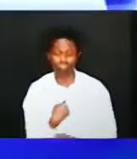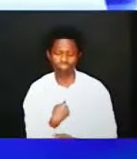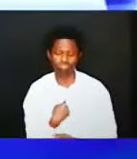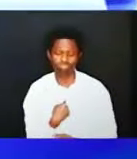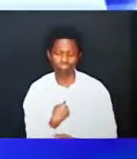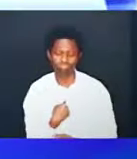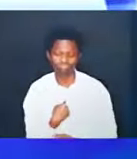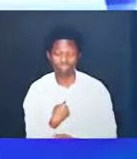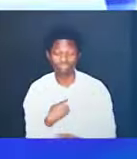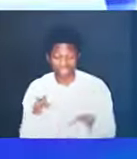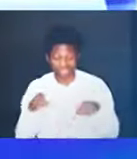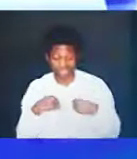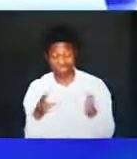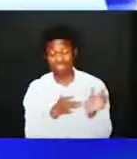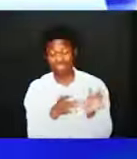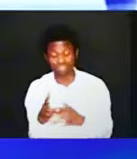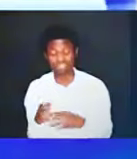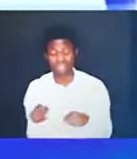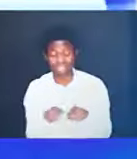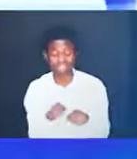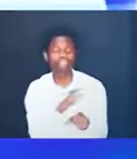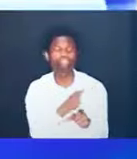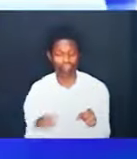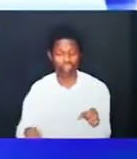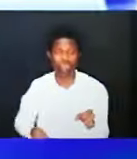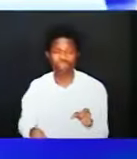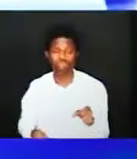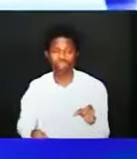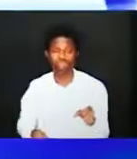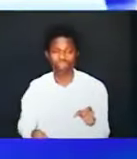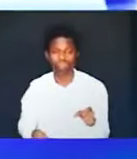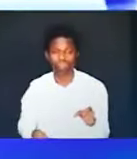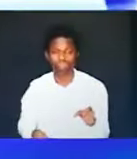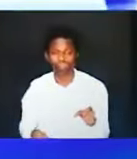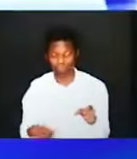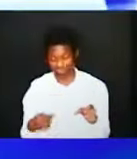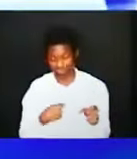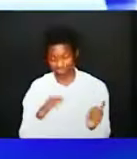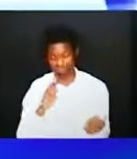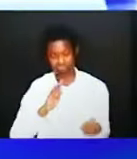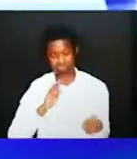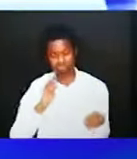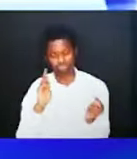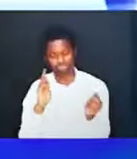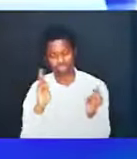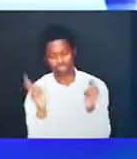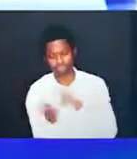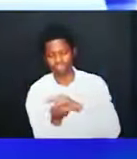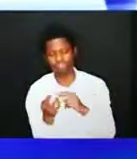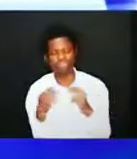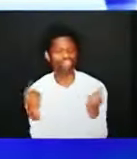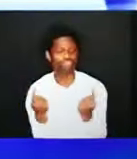and I accept Jesus as lord I repent of my sins